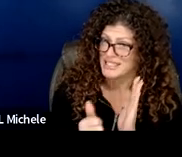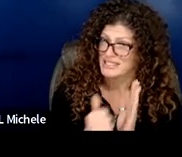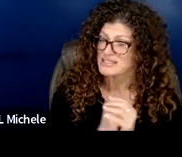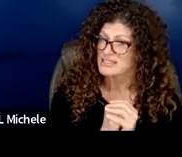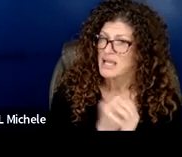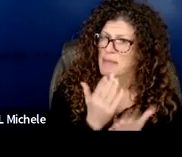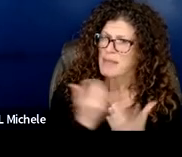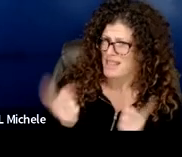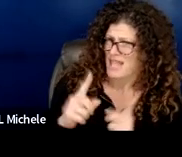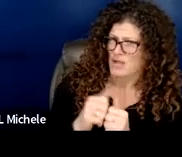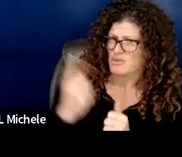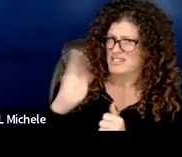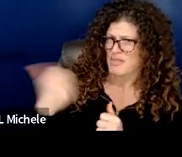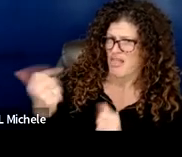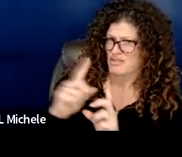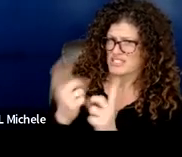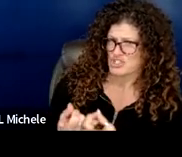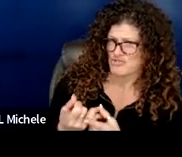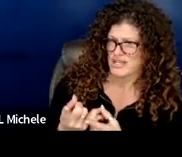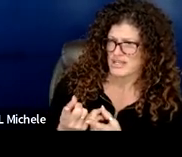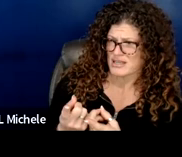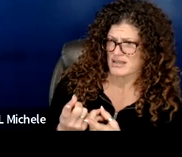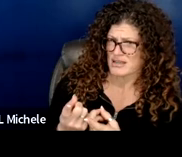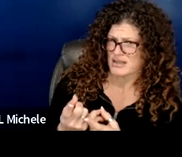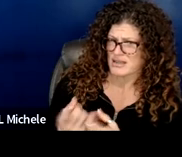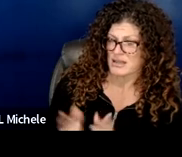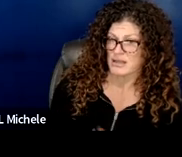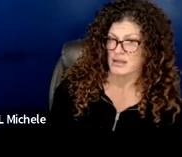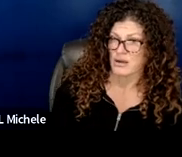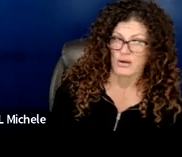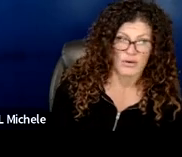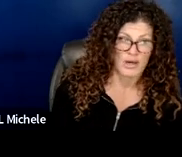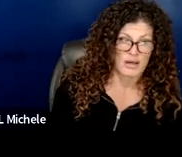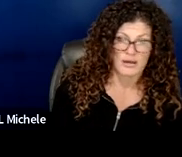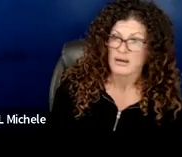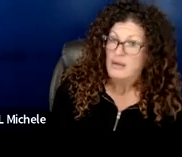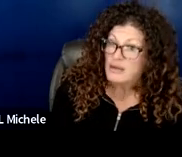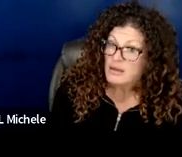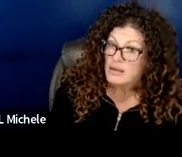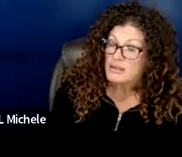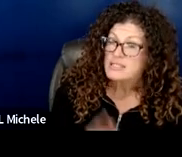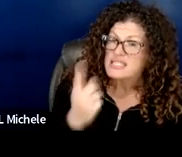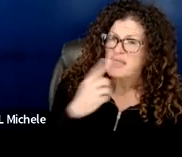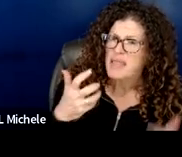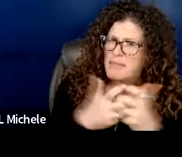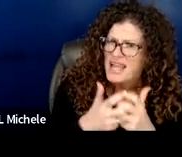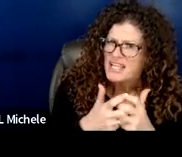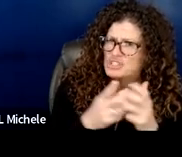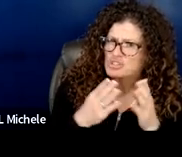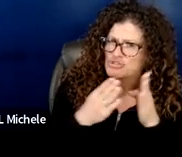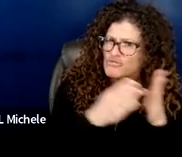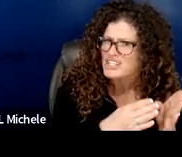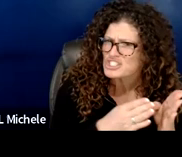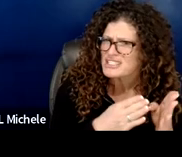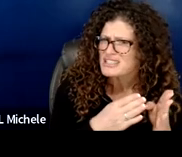another district is doing something else but it might be something that matches direction that best practices etc but it could